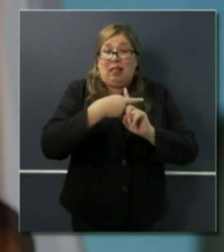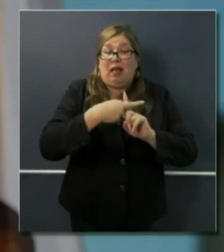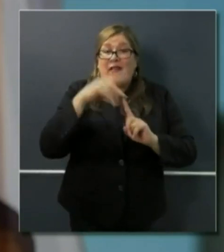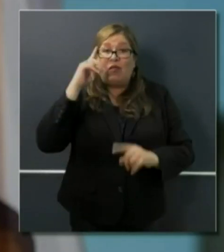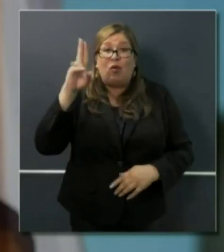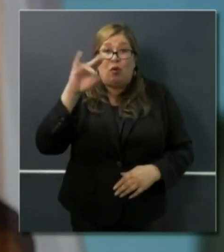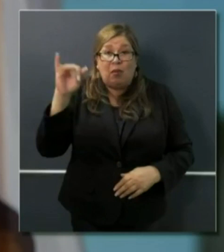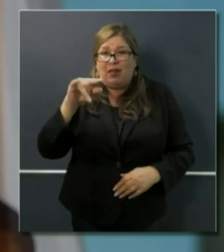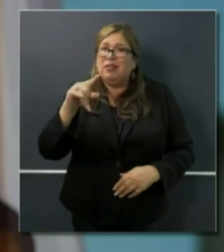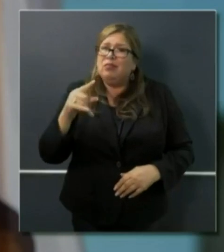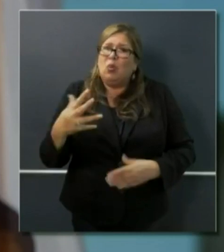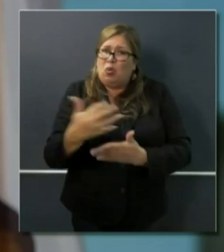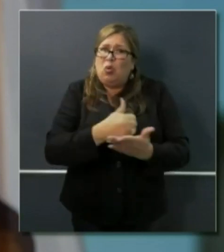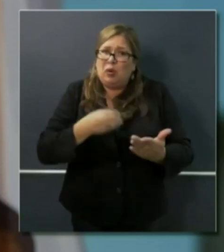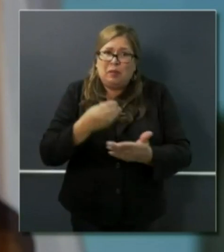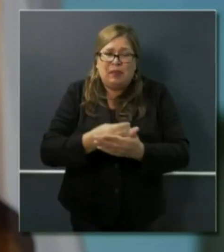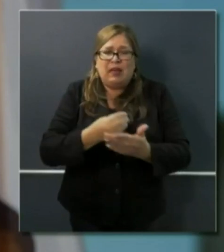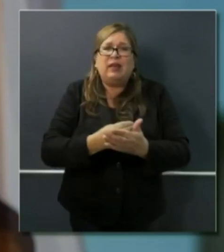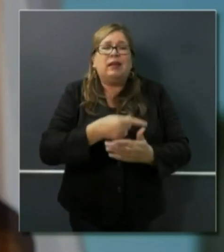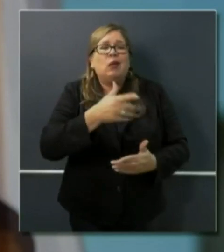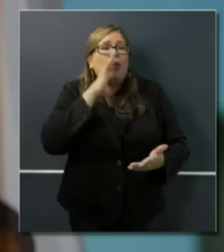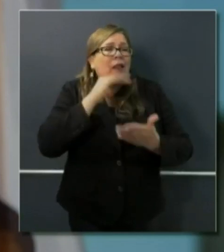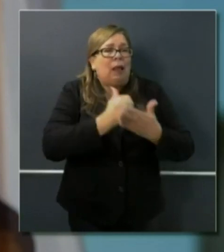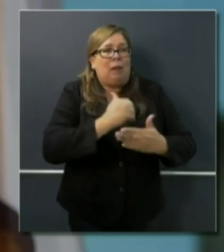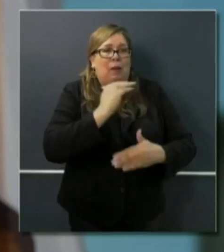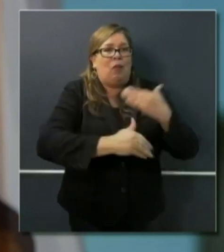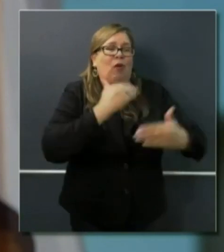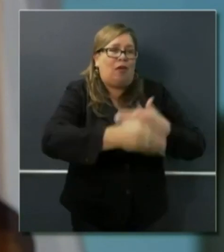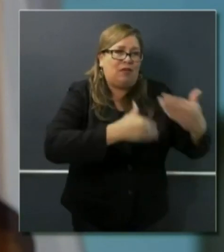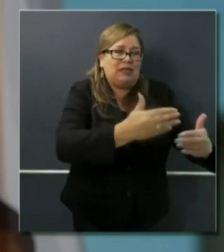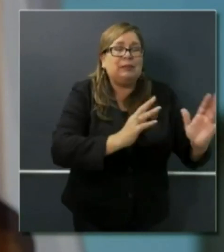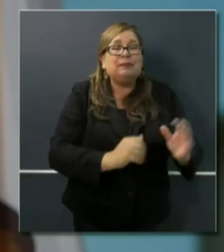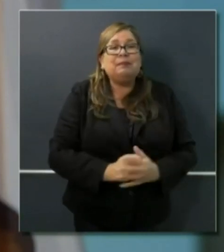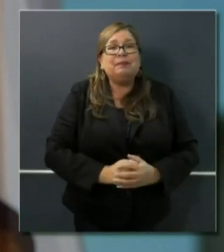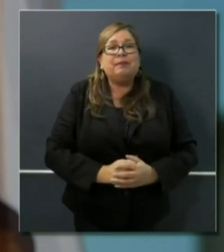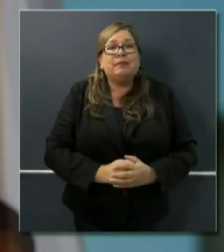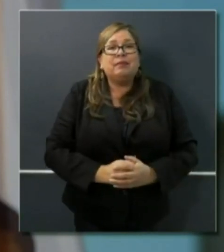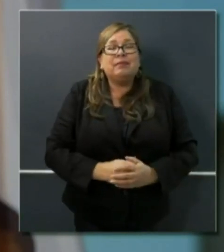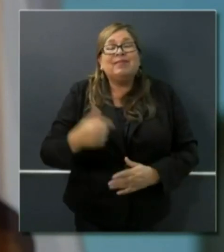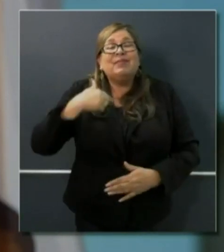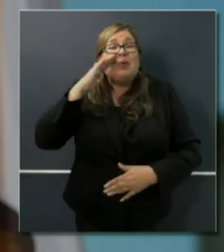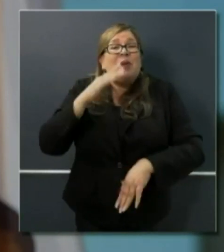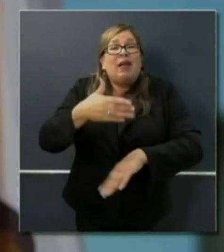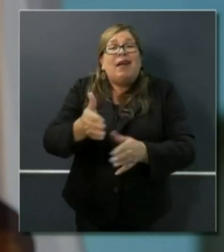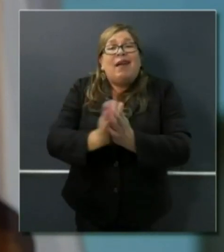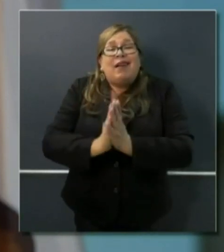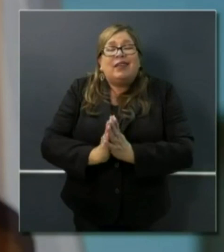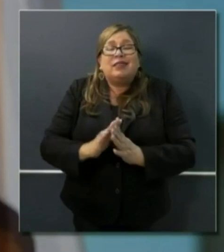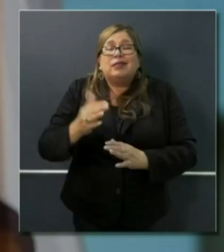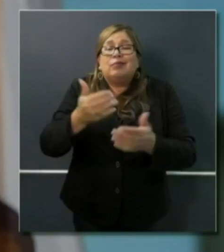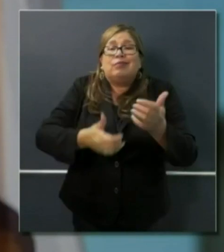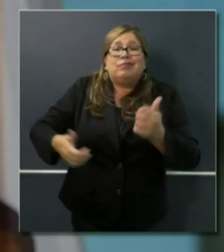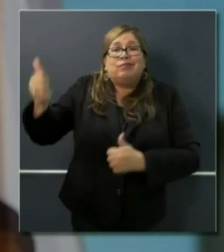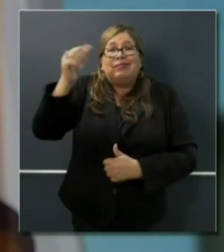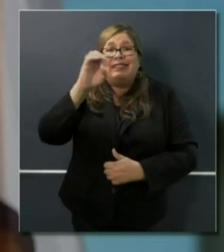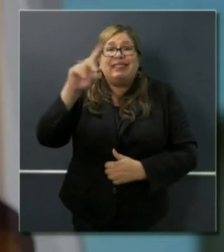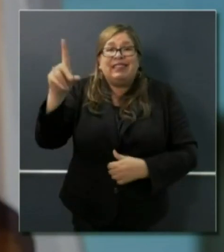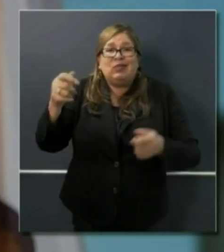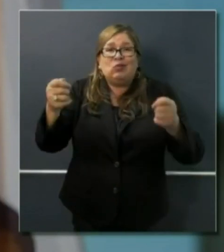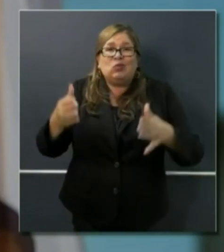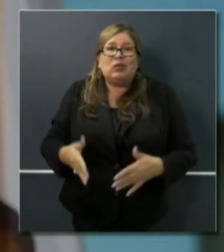benefits. And so I just want to applaud Julie Hsu, who will speak in a moment, her department, Department